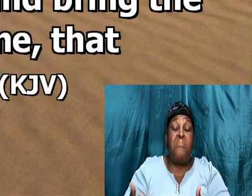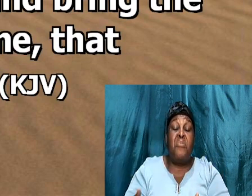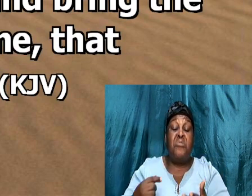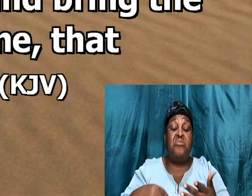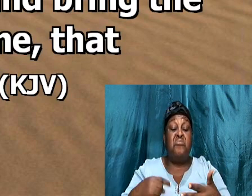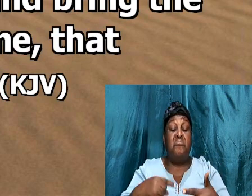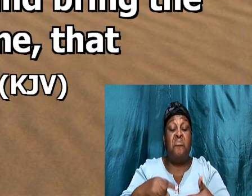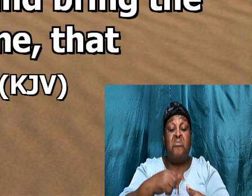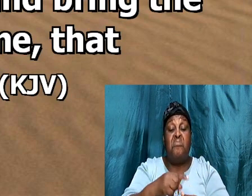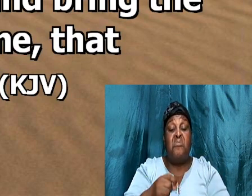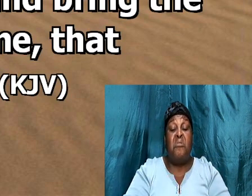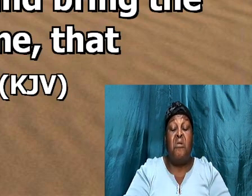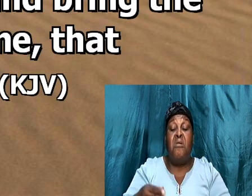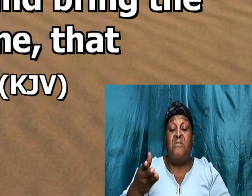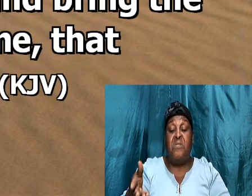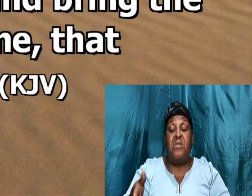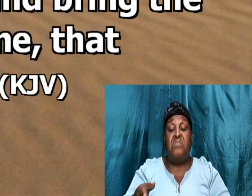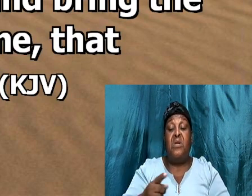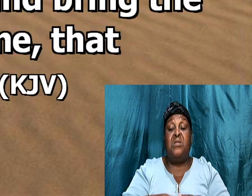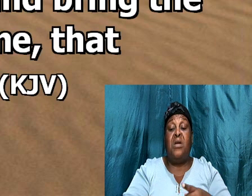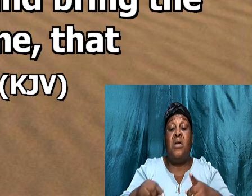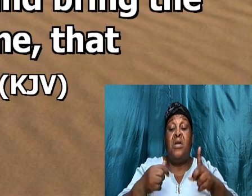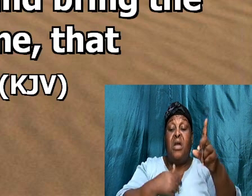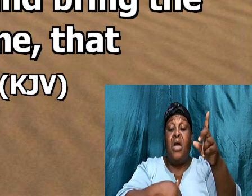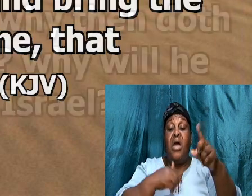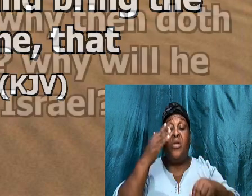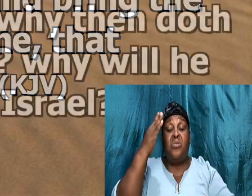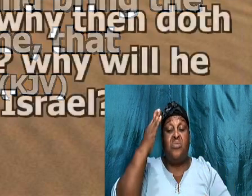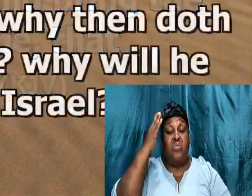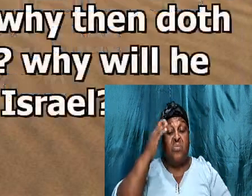that I may know it, and Joab,